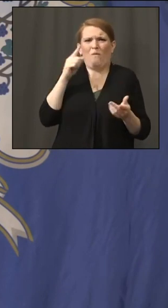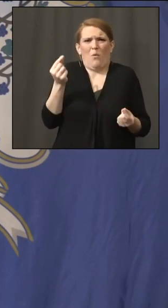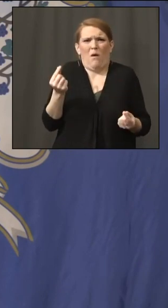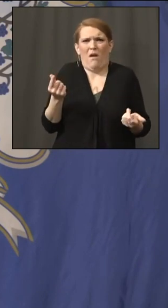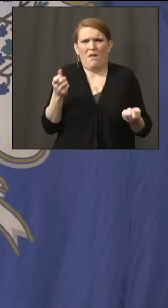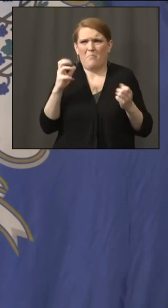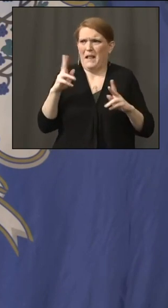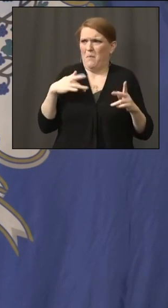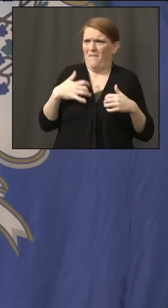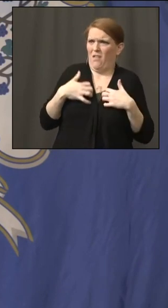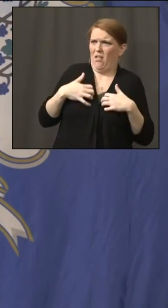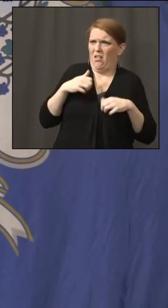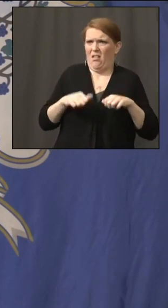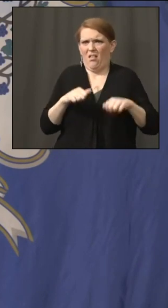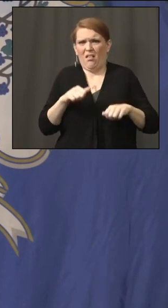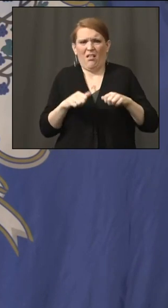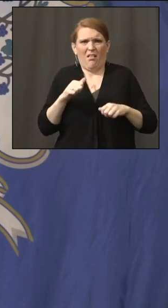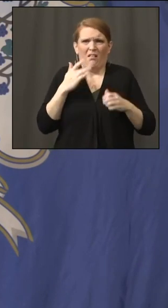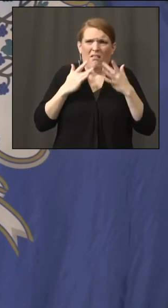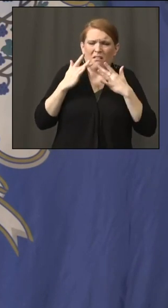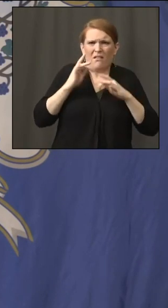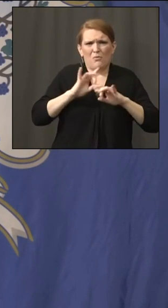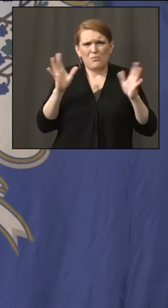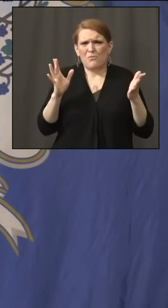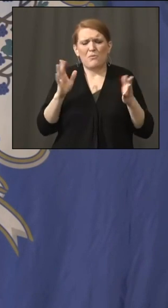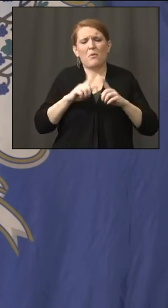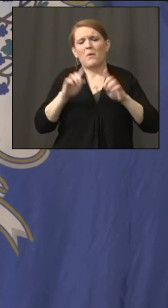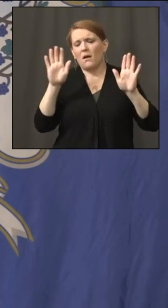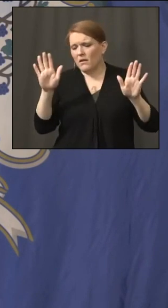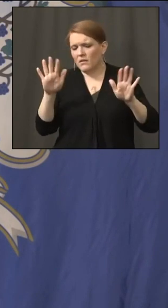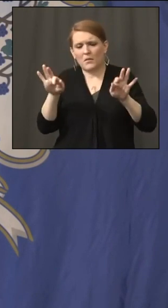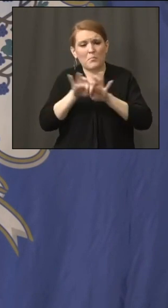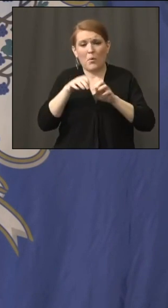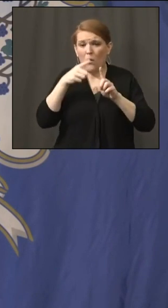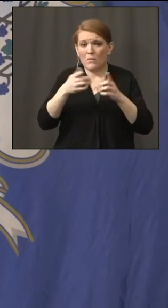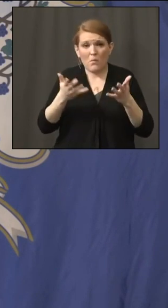And but all's well that ends well. And I'm glad we got it solved.